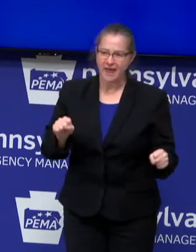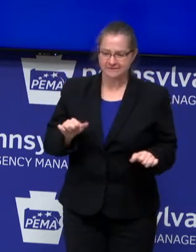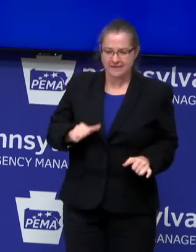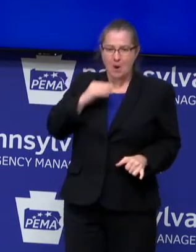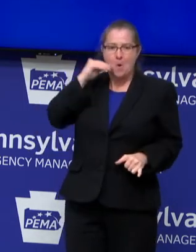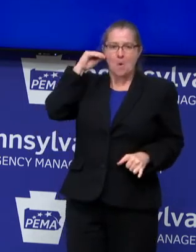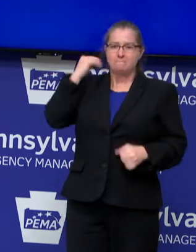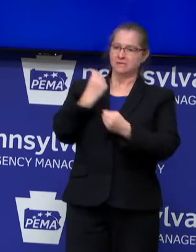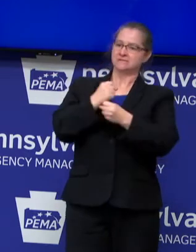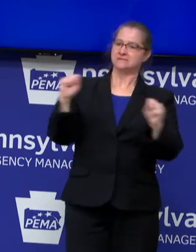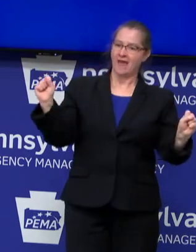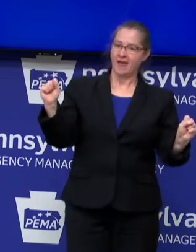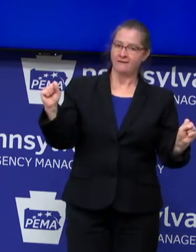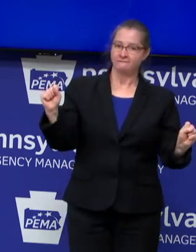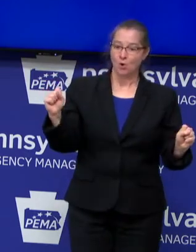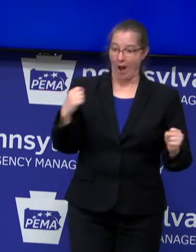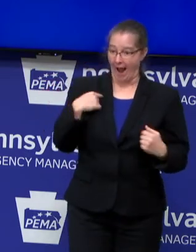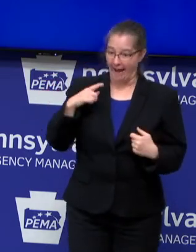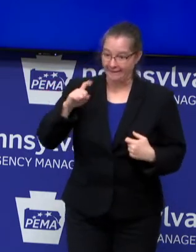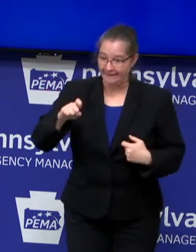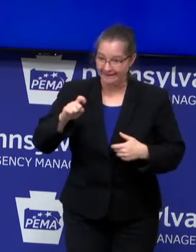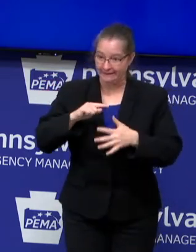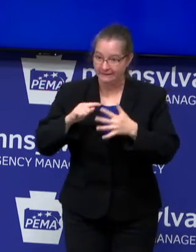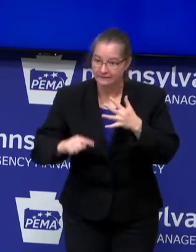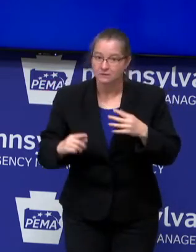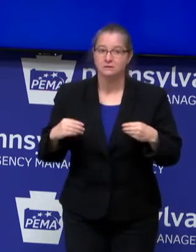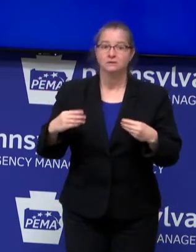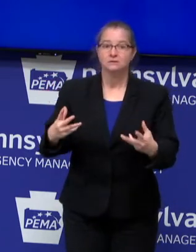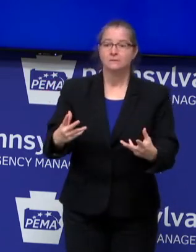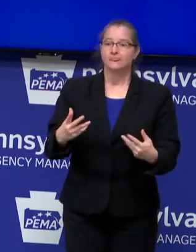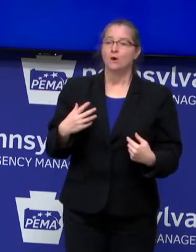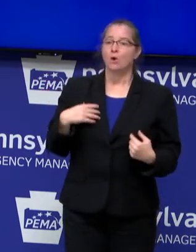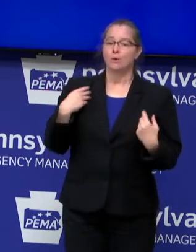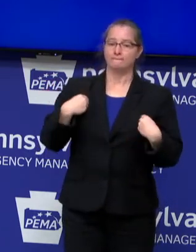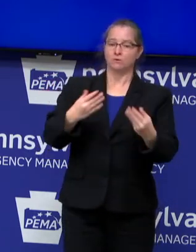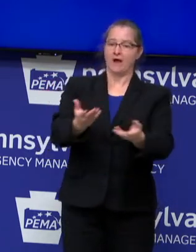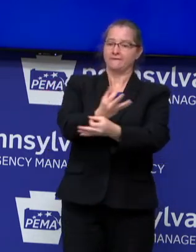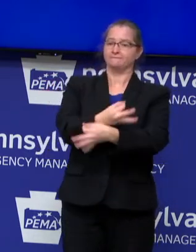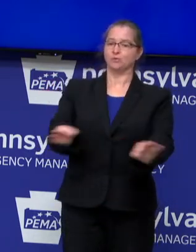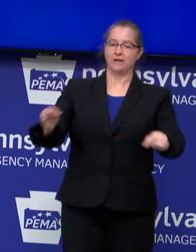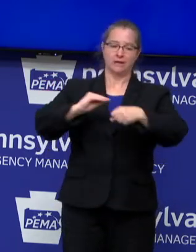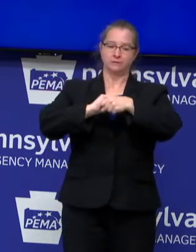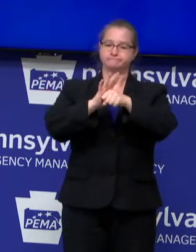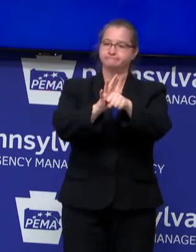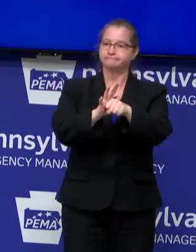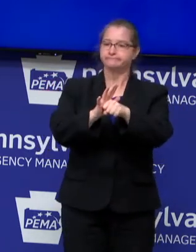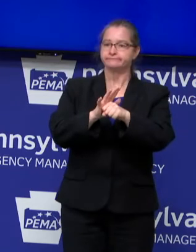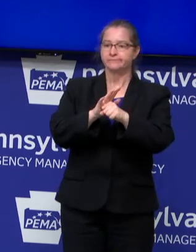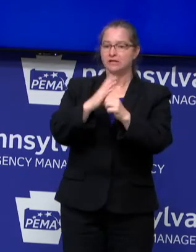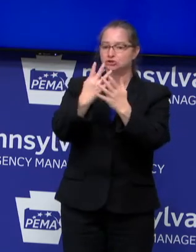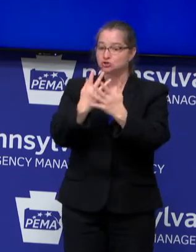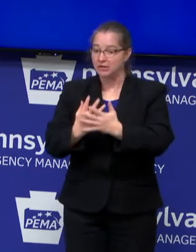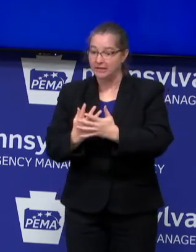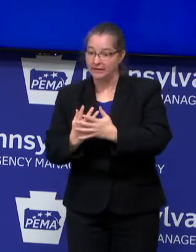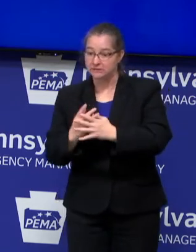care, providing free coronavirus screenings and testing if needed.